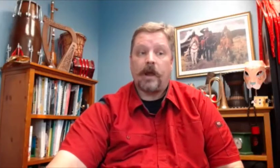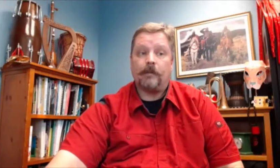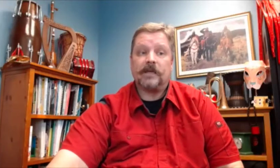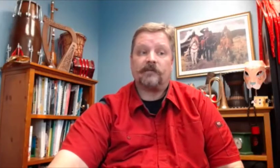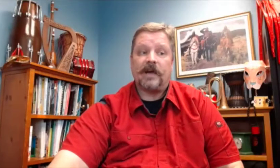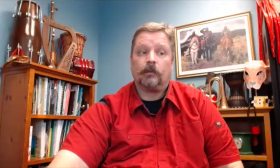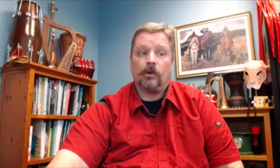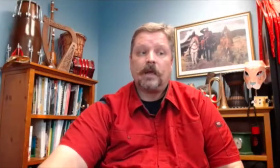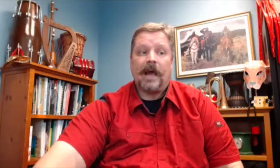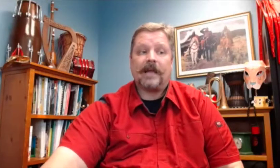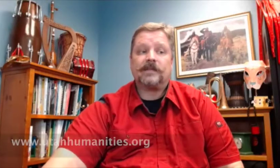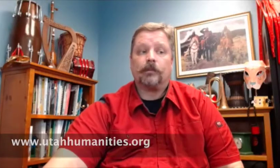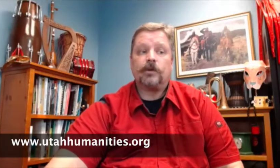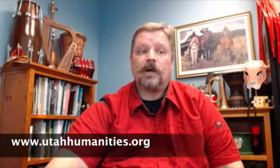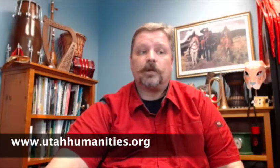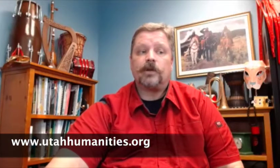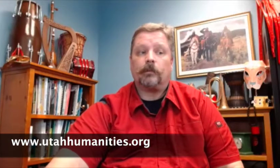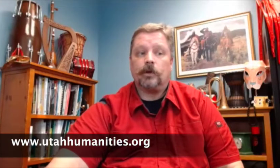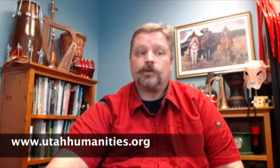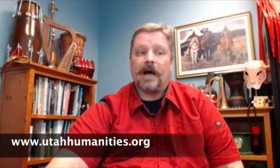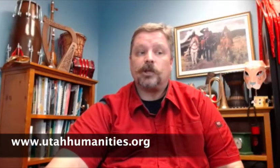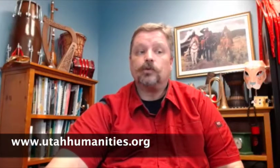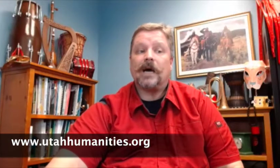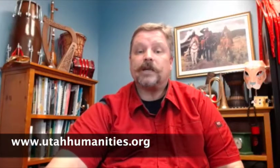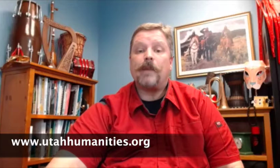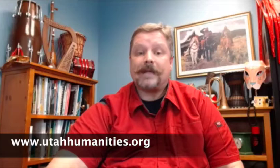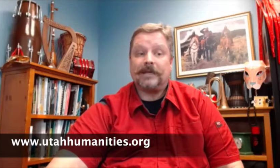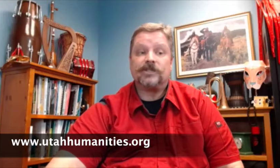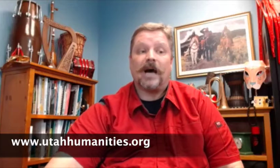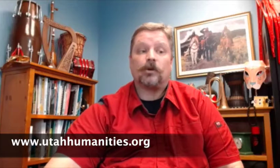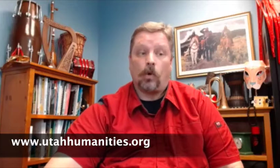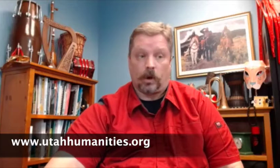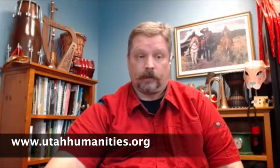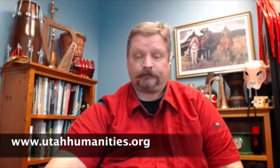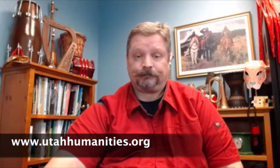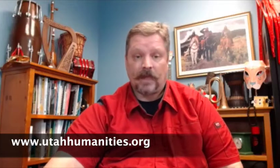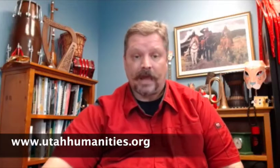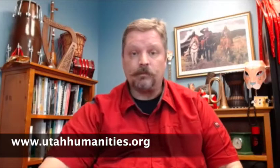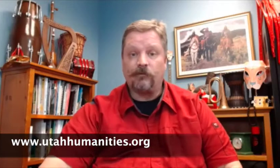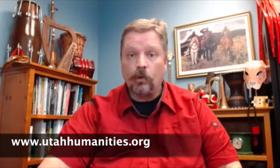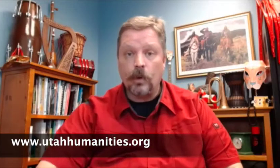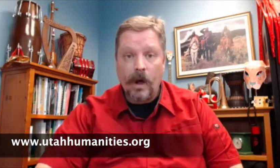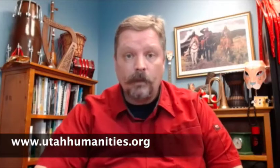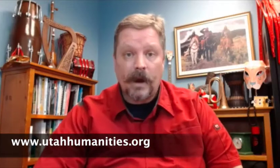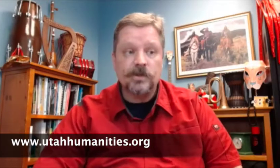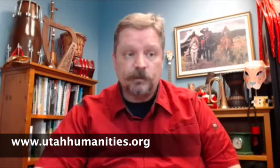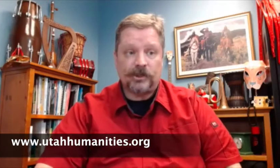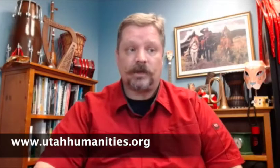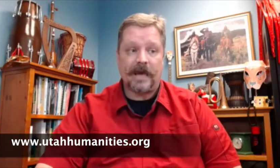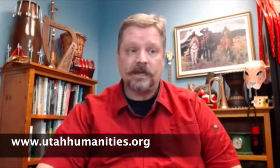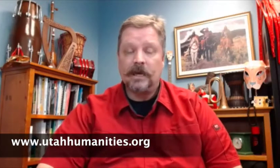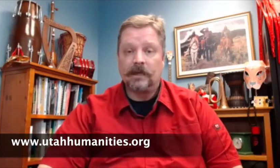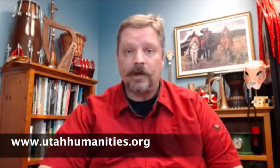program is available at www.utahhumanities.org. And before we welcome our